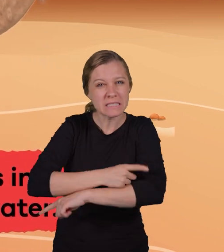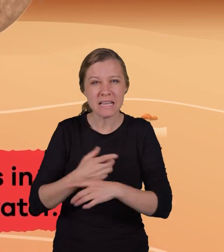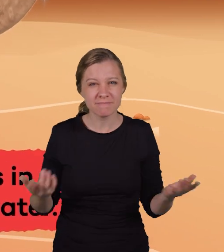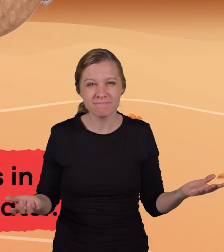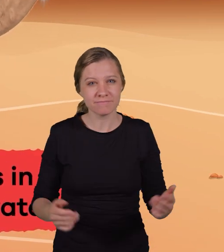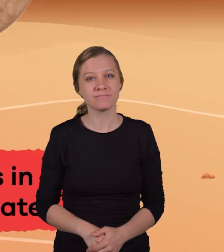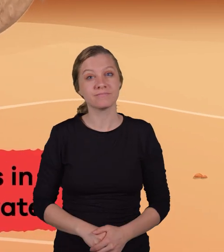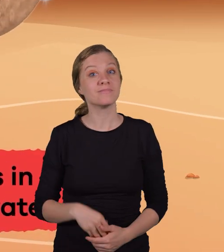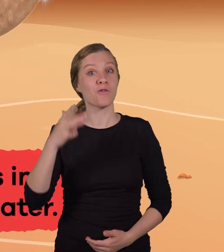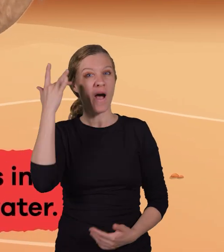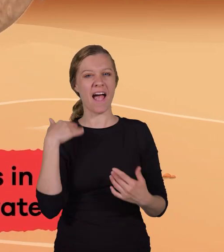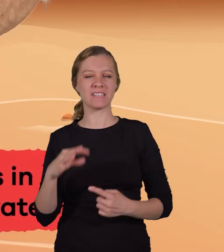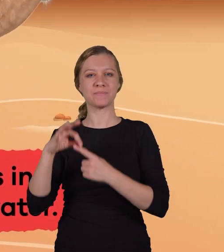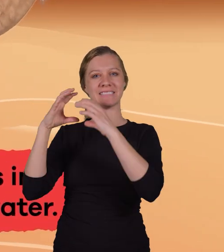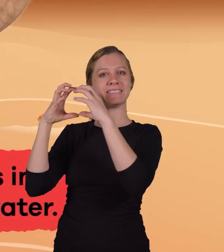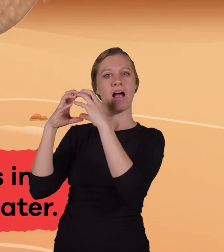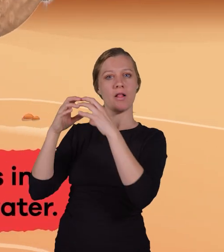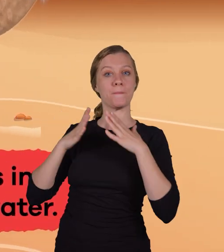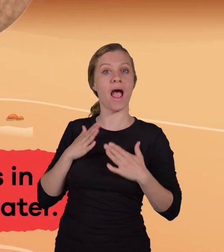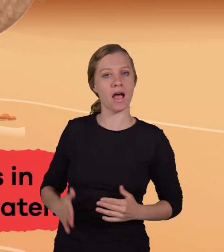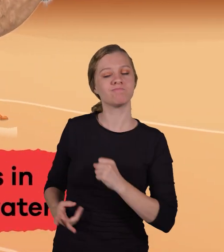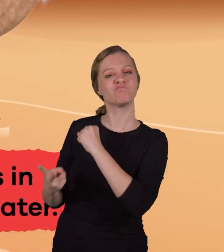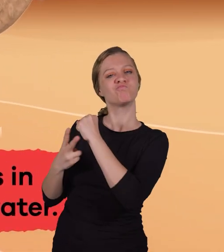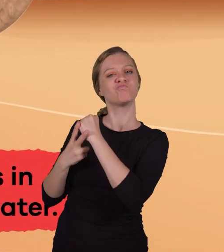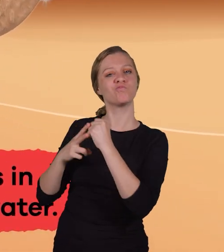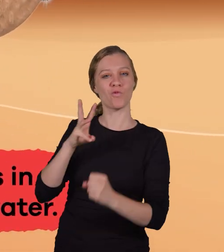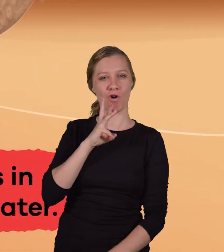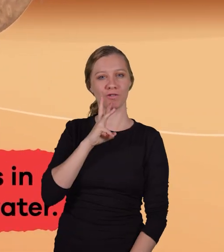Because they have special cells in their bodies that store water.